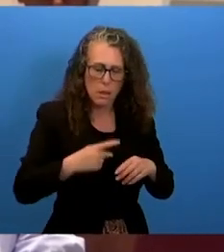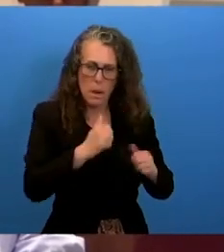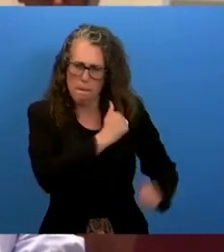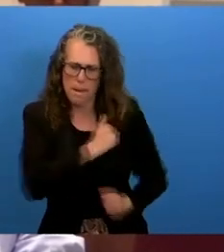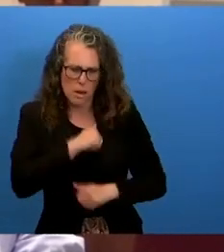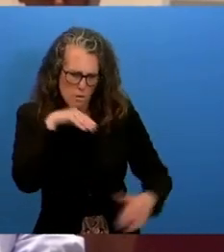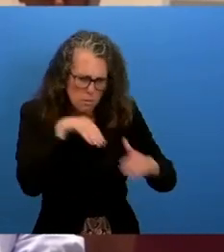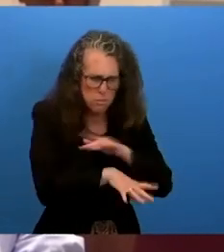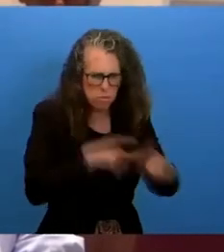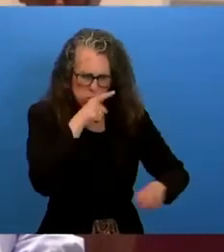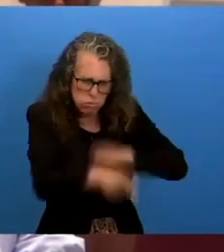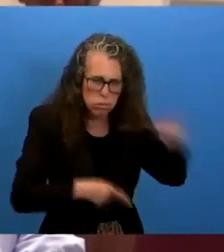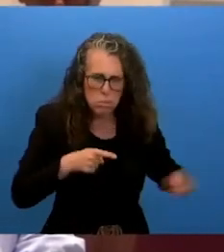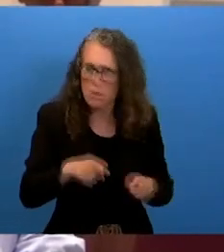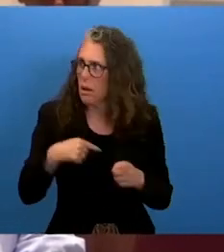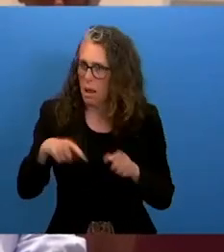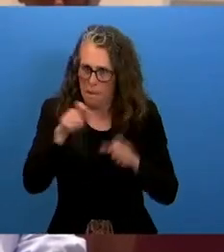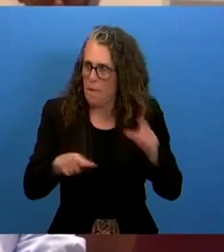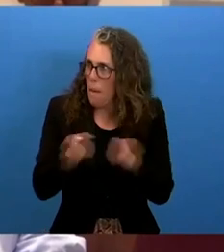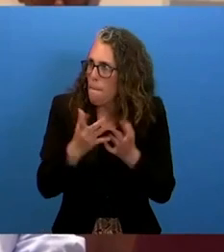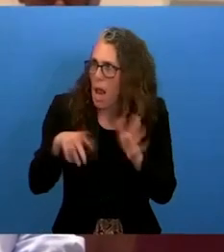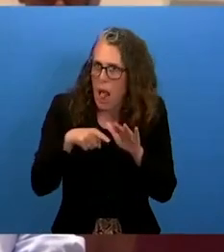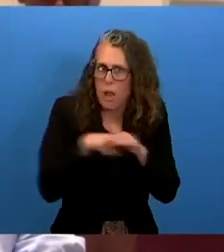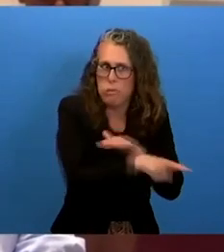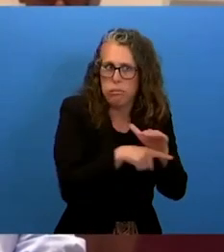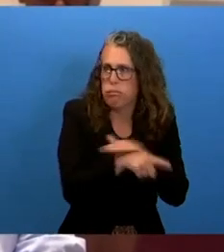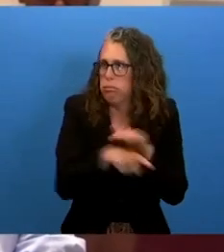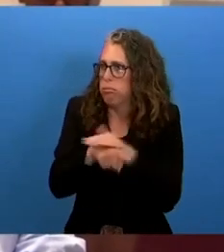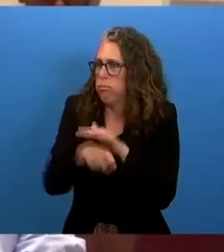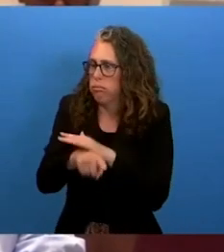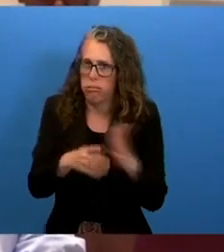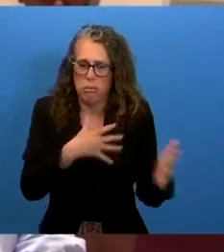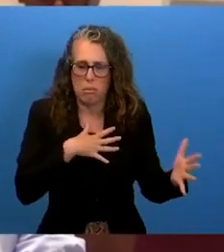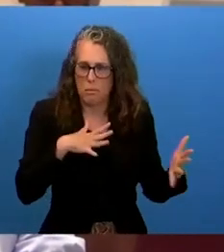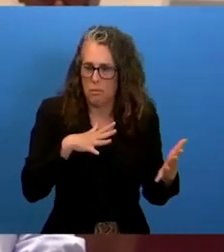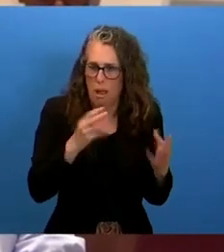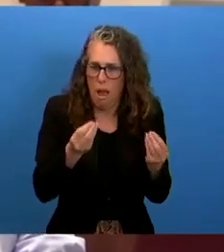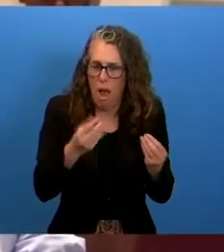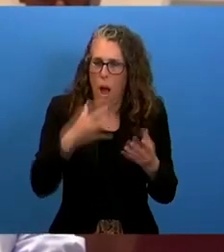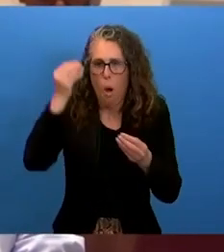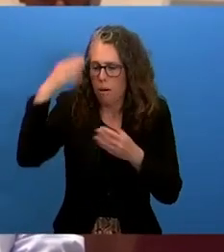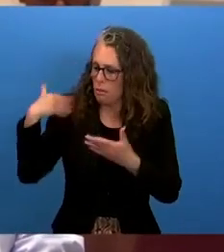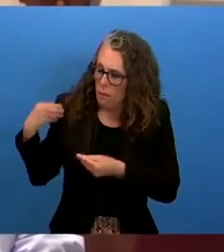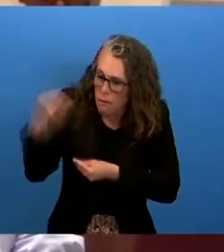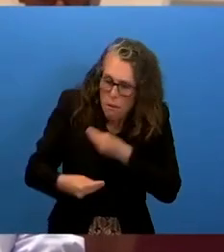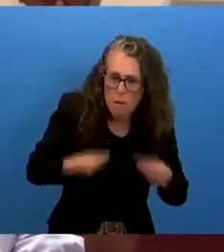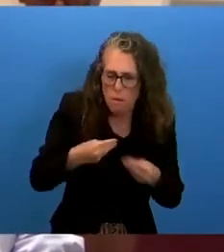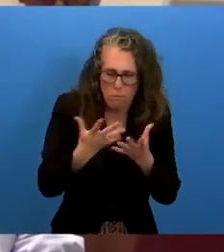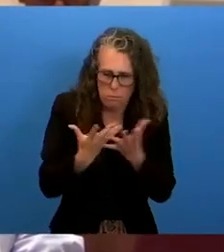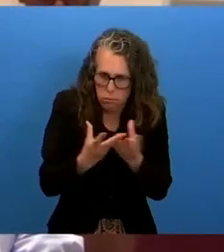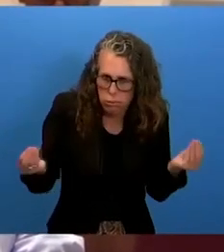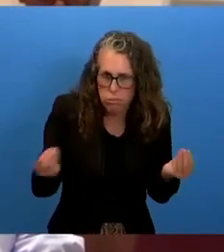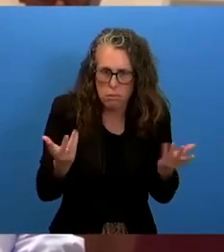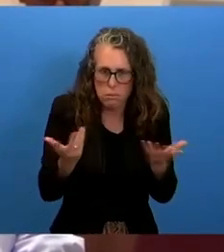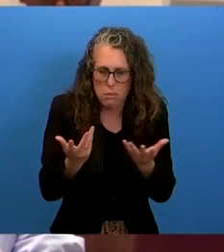exile, where we are losing ways to acquire knowledge through the loss of the use of